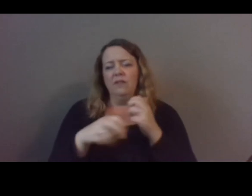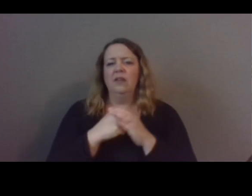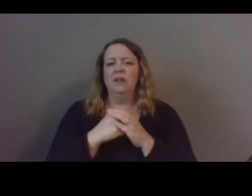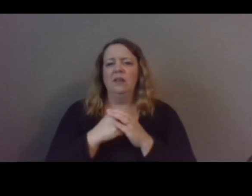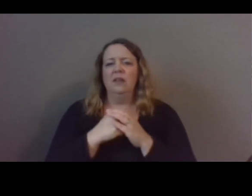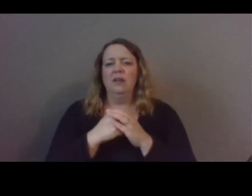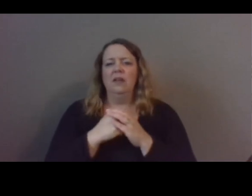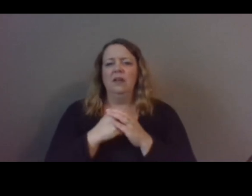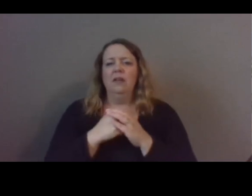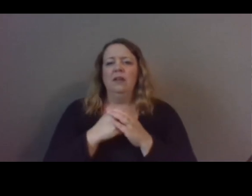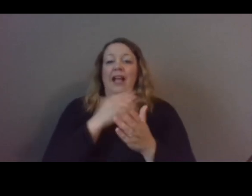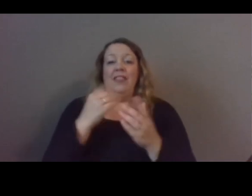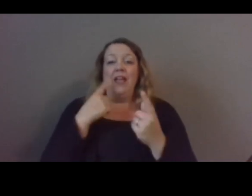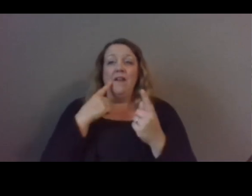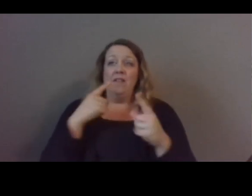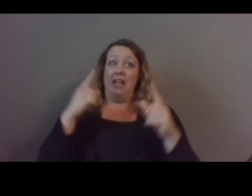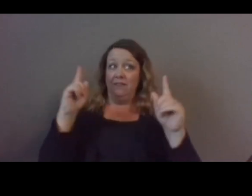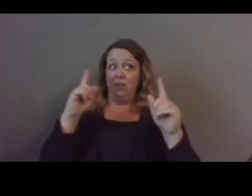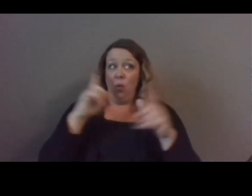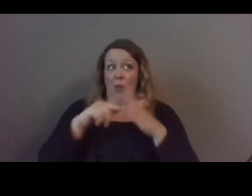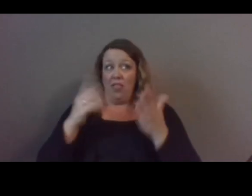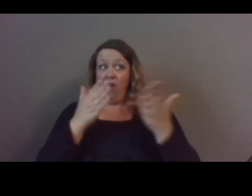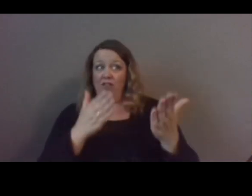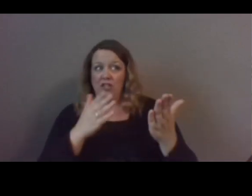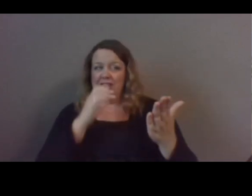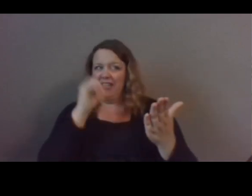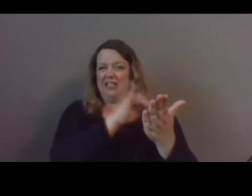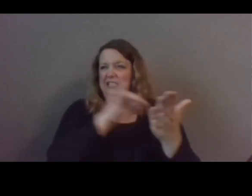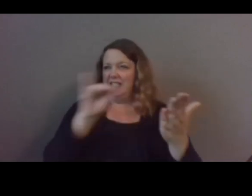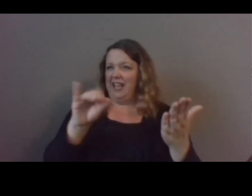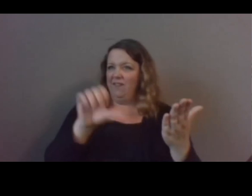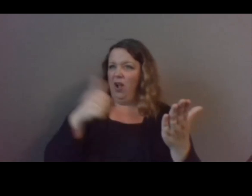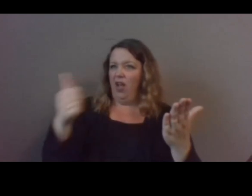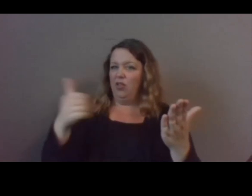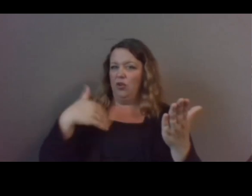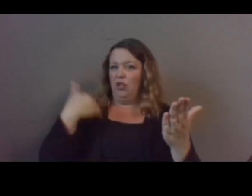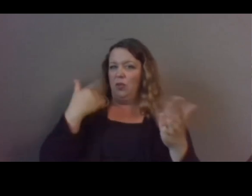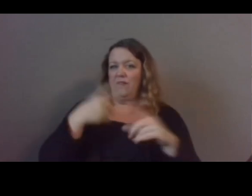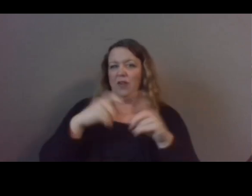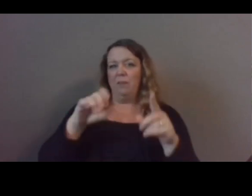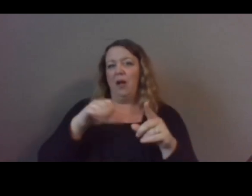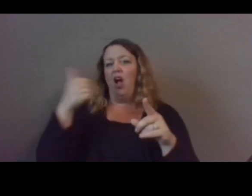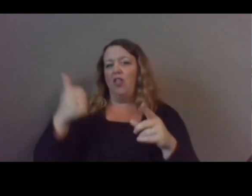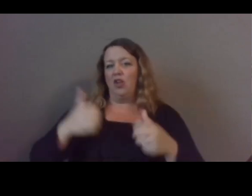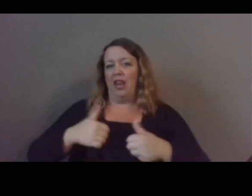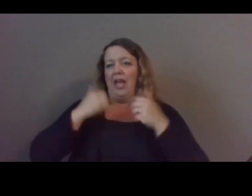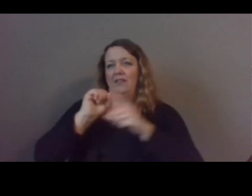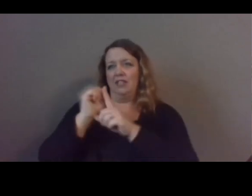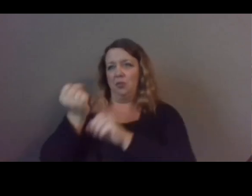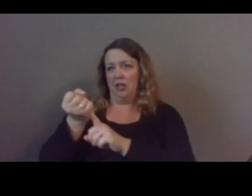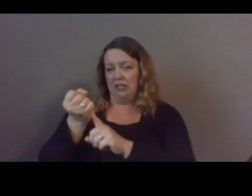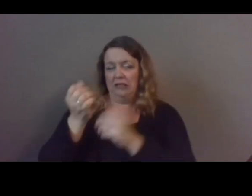of what is offered may not be at the same level as it is for for youth from from other uh life circumstances